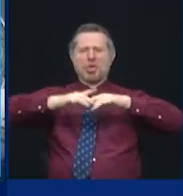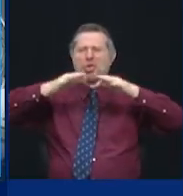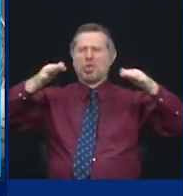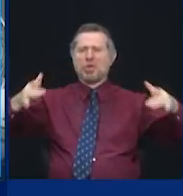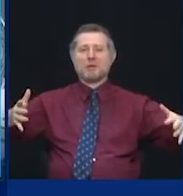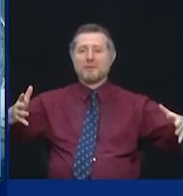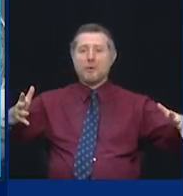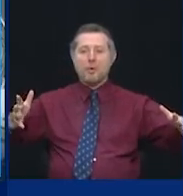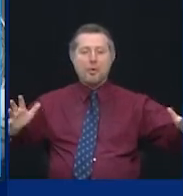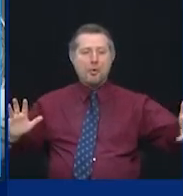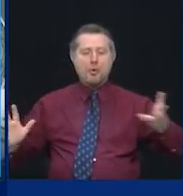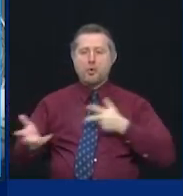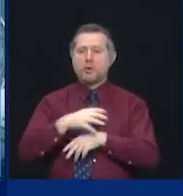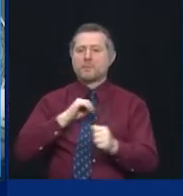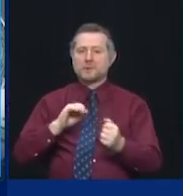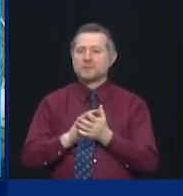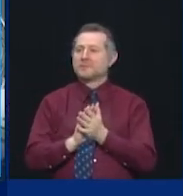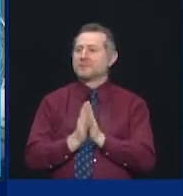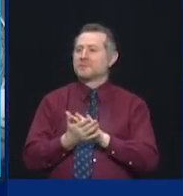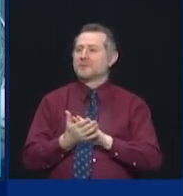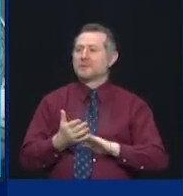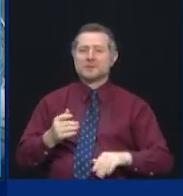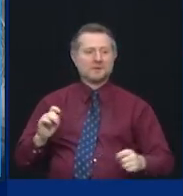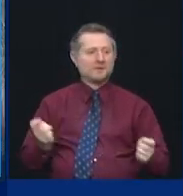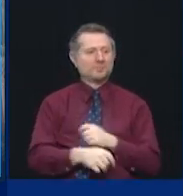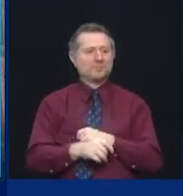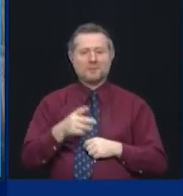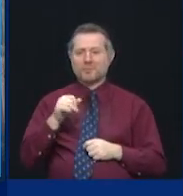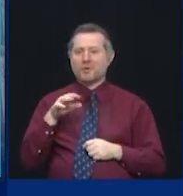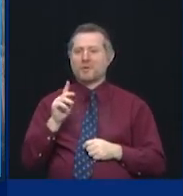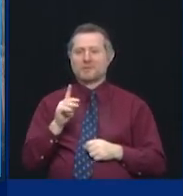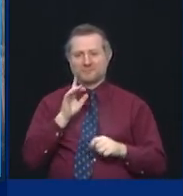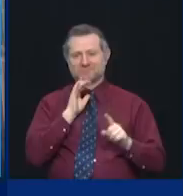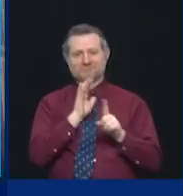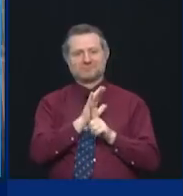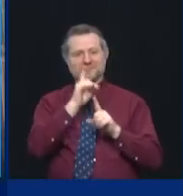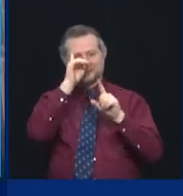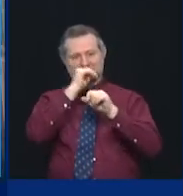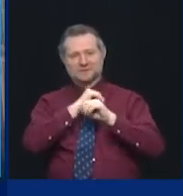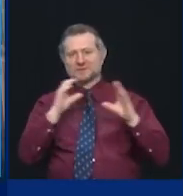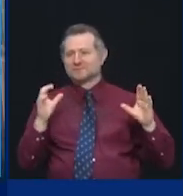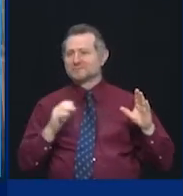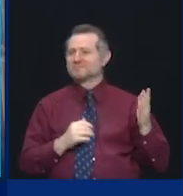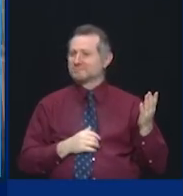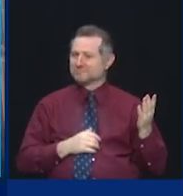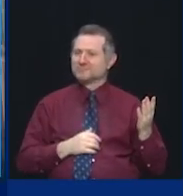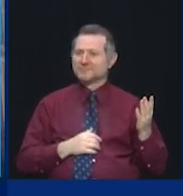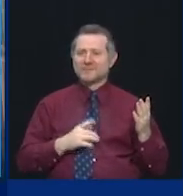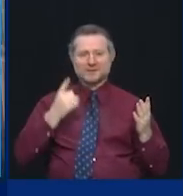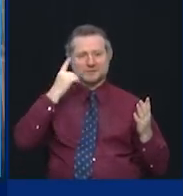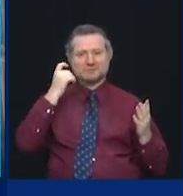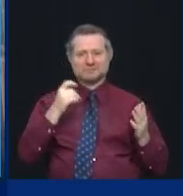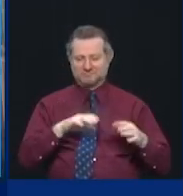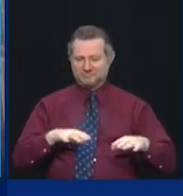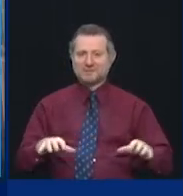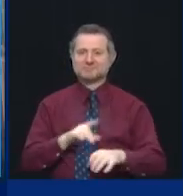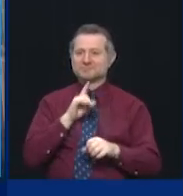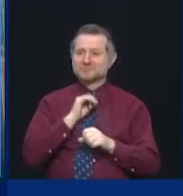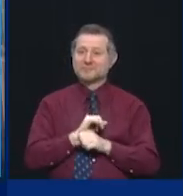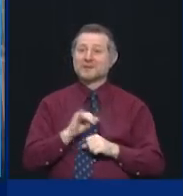that was all a function of vision and daring and action. The World Trade Center,